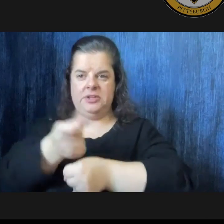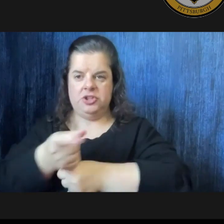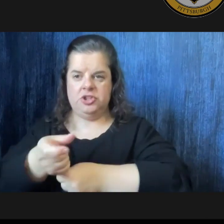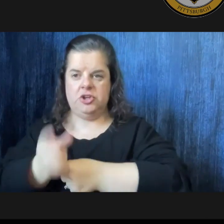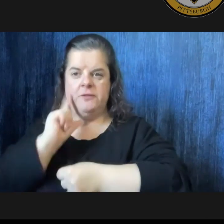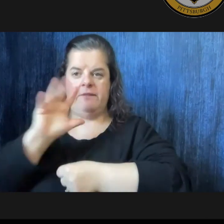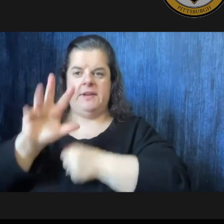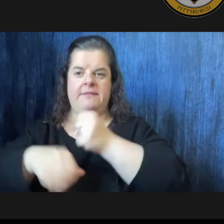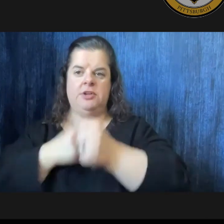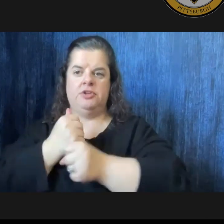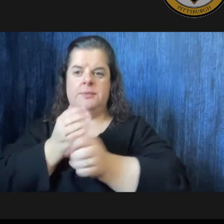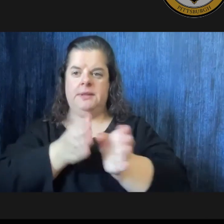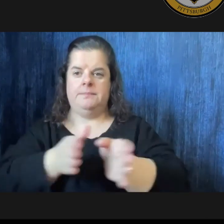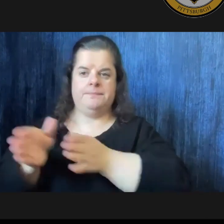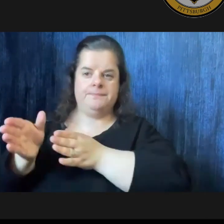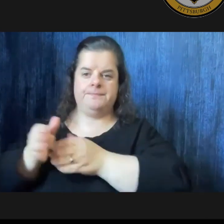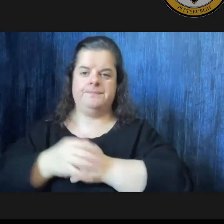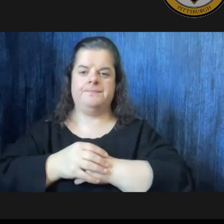-year plan